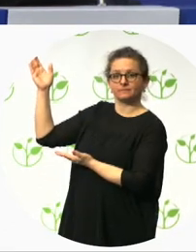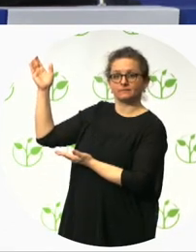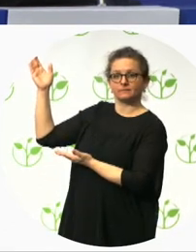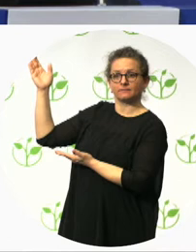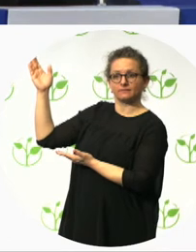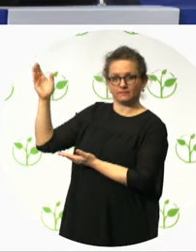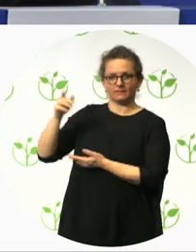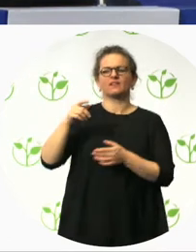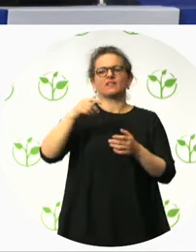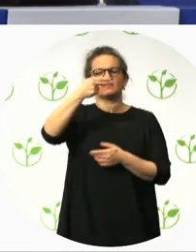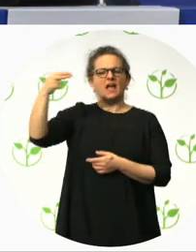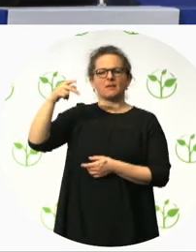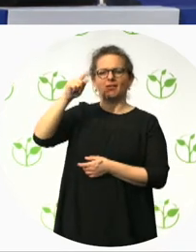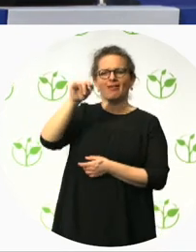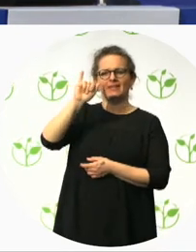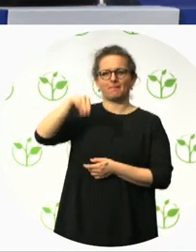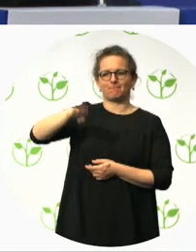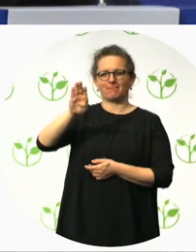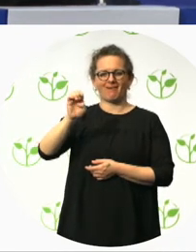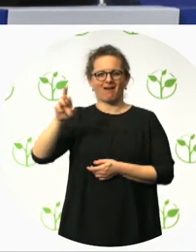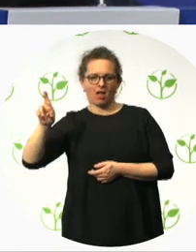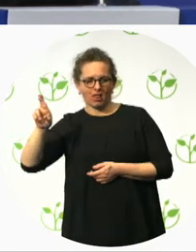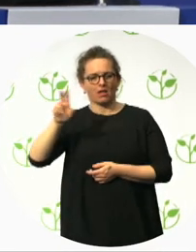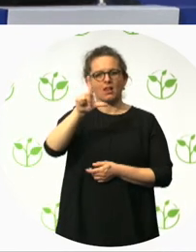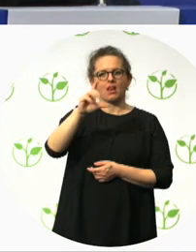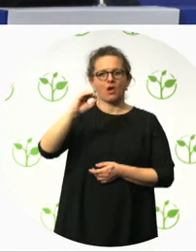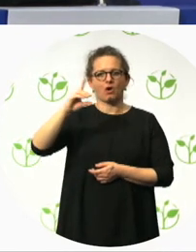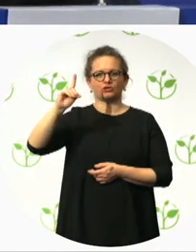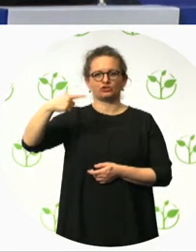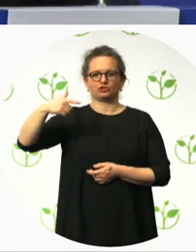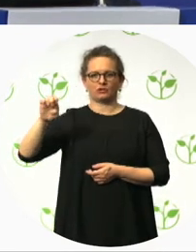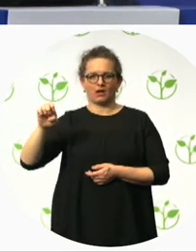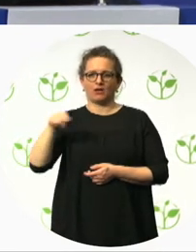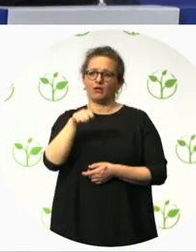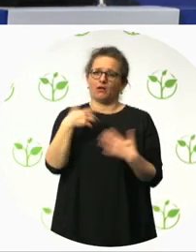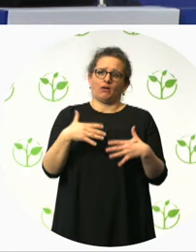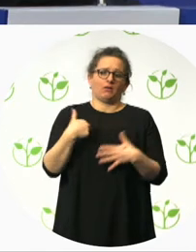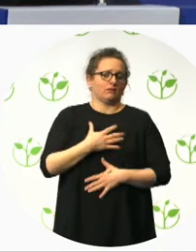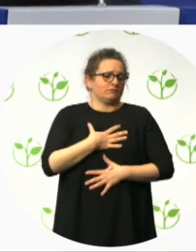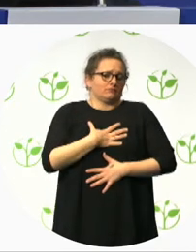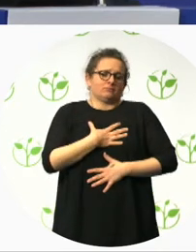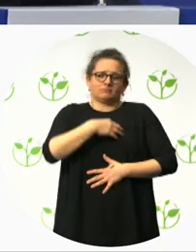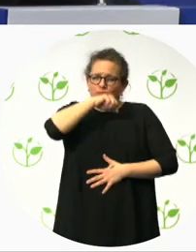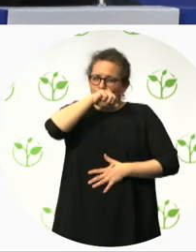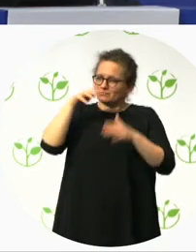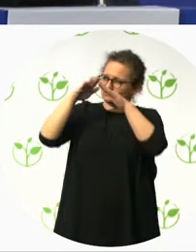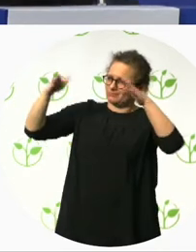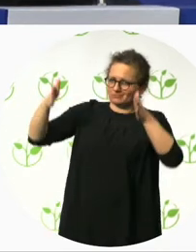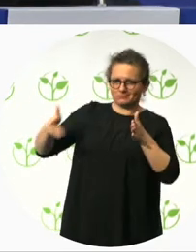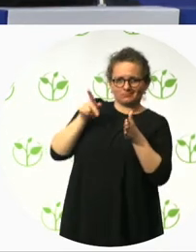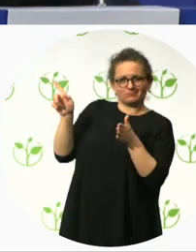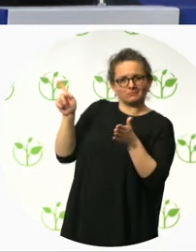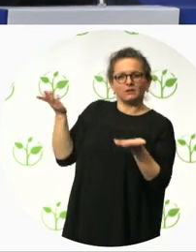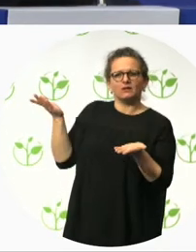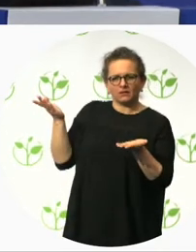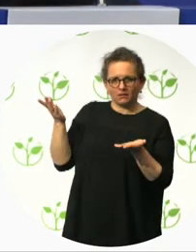games. It's quite a modest building, but it packs a lot of punch, I believe, for the size of it. It's, it also won the 2014 Civic Trust Award. And the